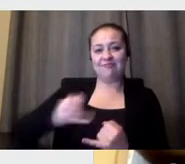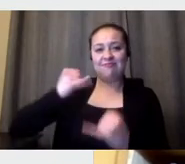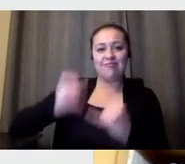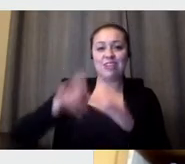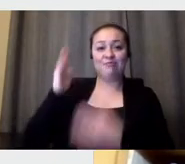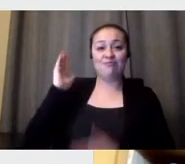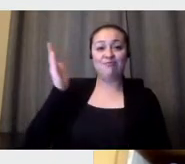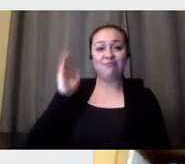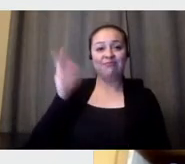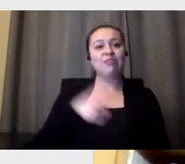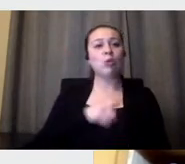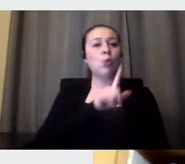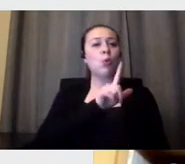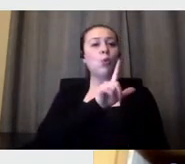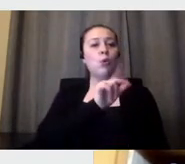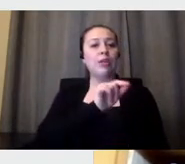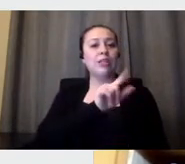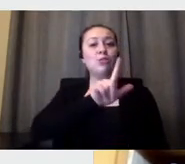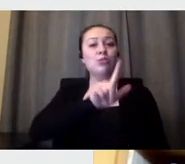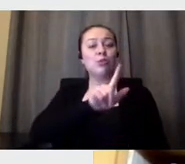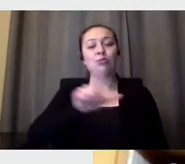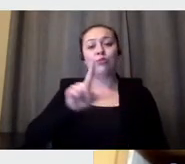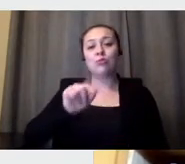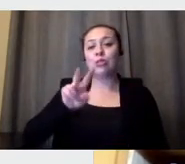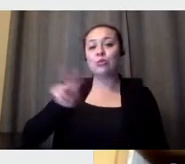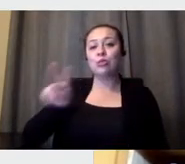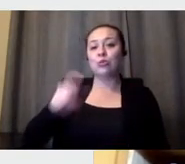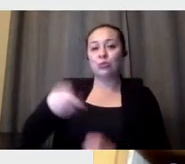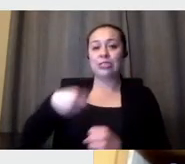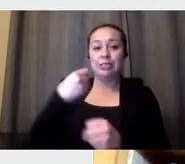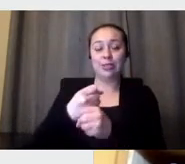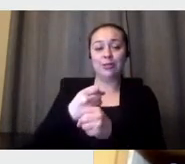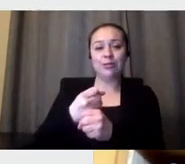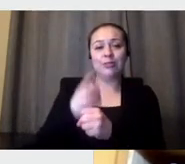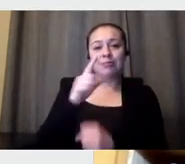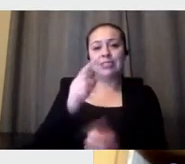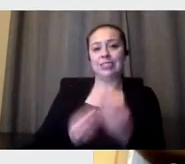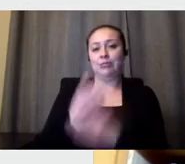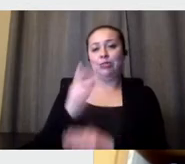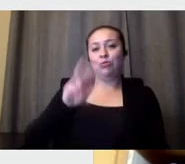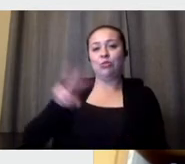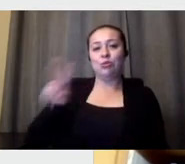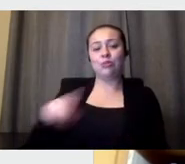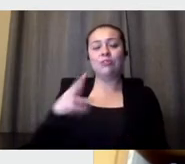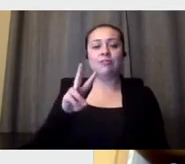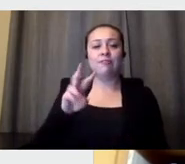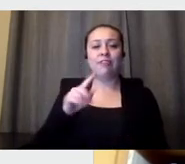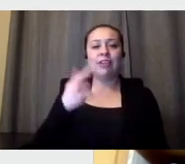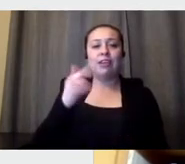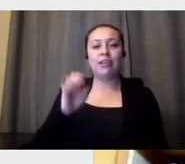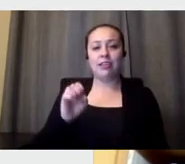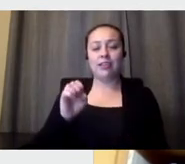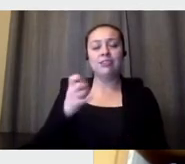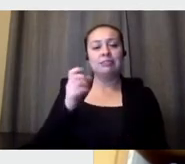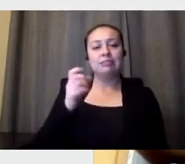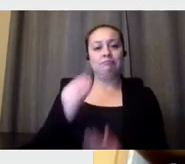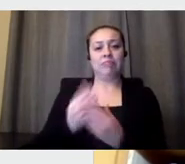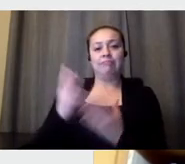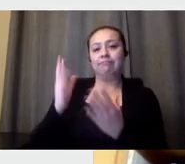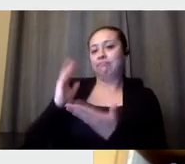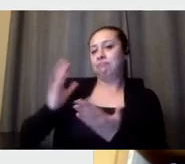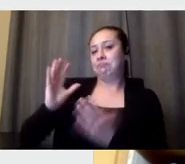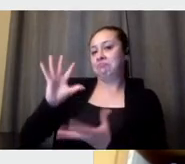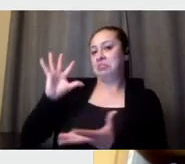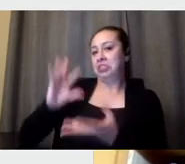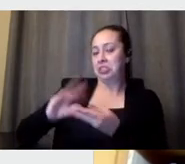-22 academic year and of our Spring 22 Vignelli Design Conversations series presented by Design Milk